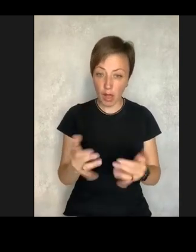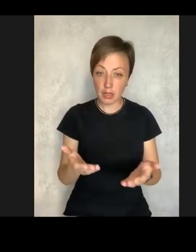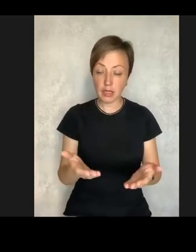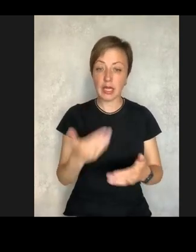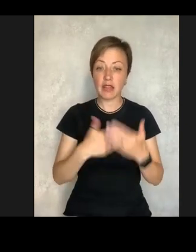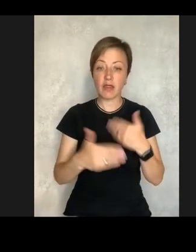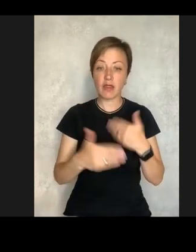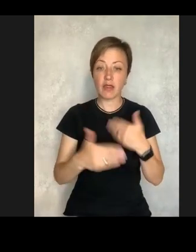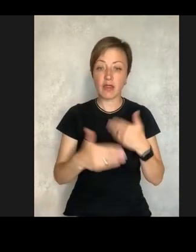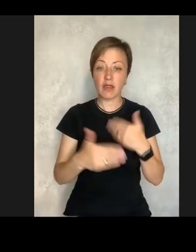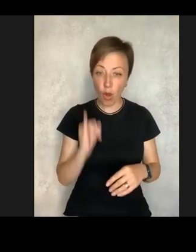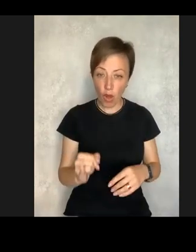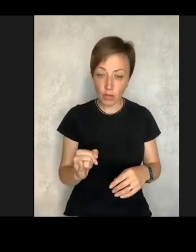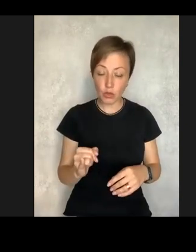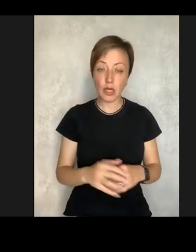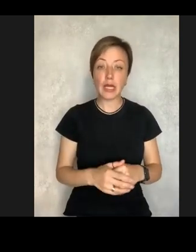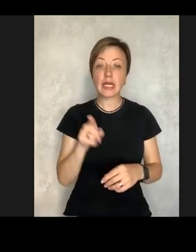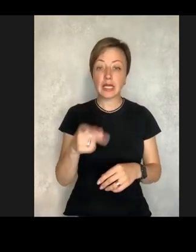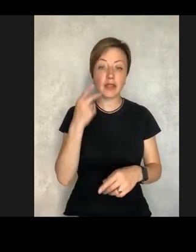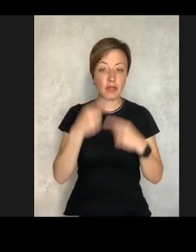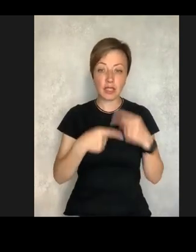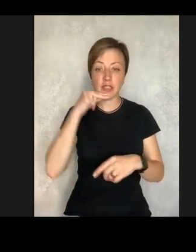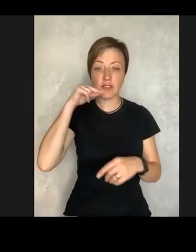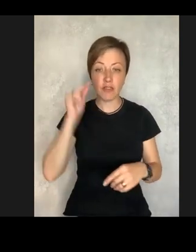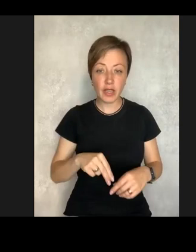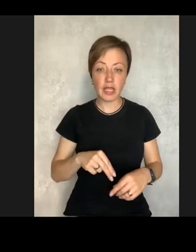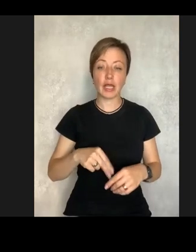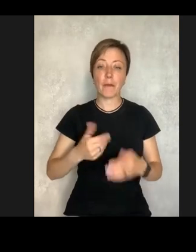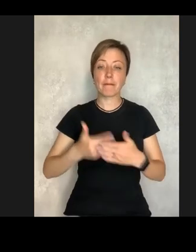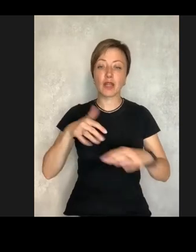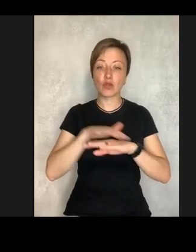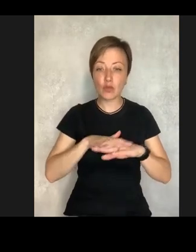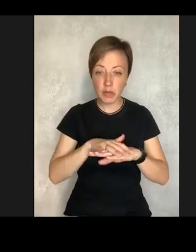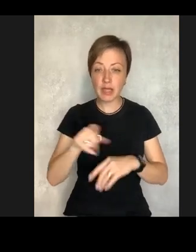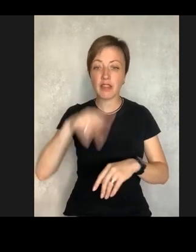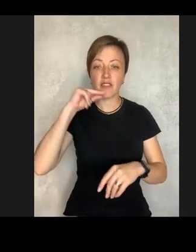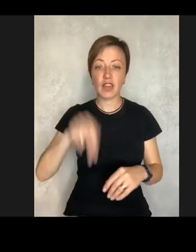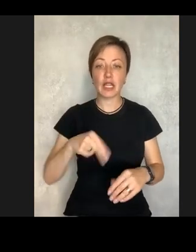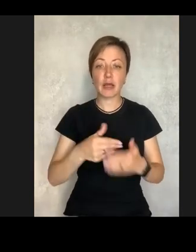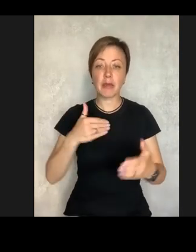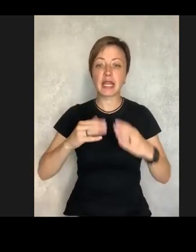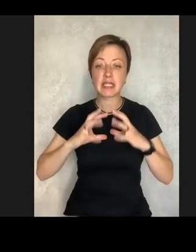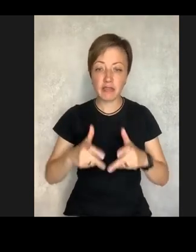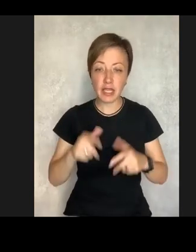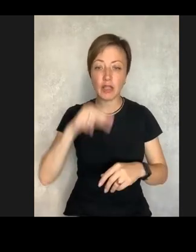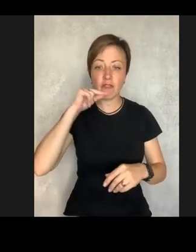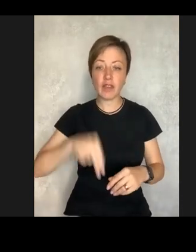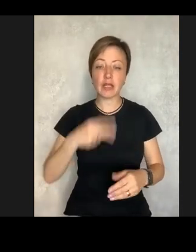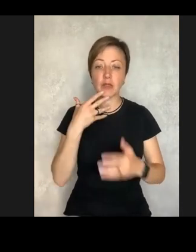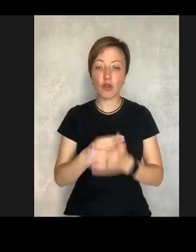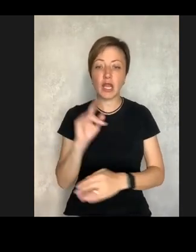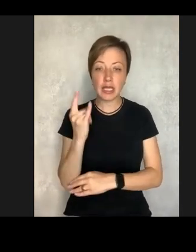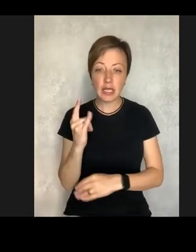repayment, you are bad, disability is bad, you are guilty, you are to blame, you're guilty